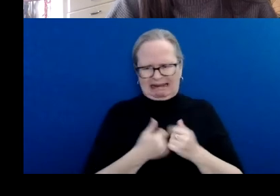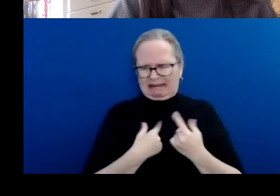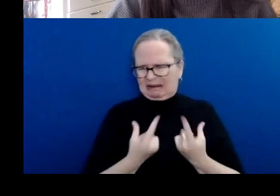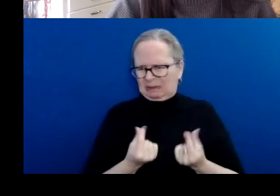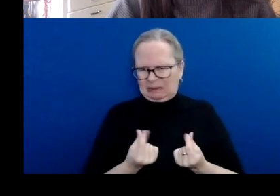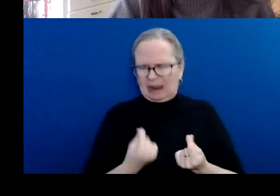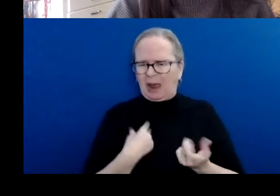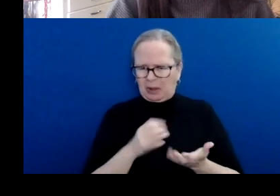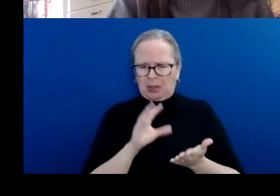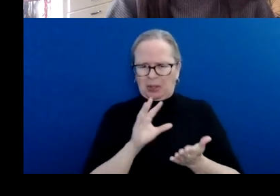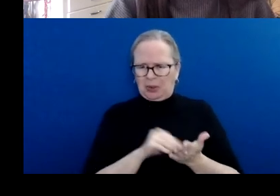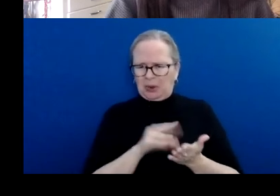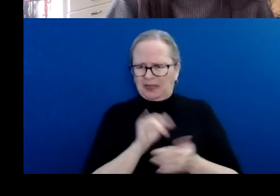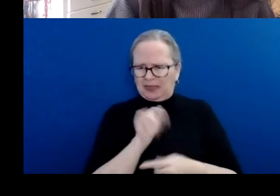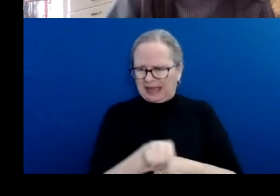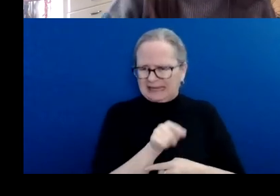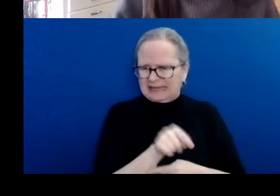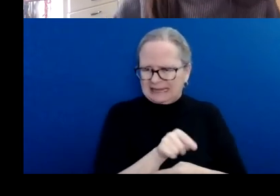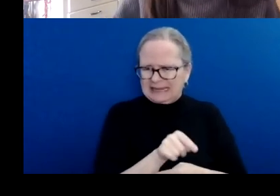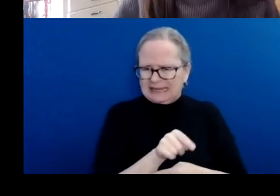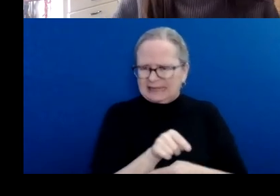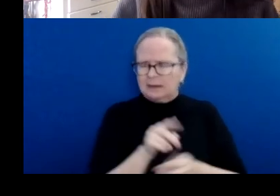public investment in an effective way.